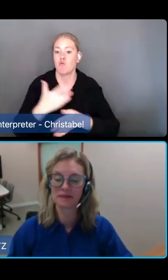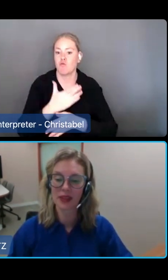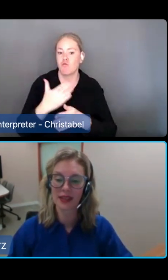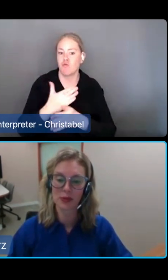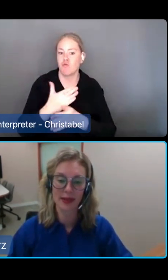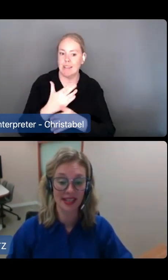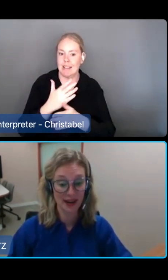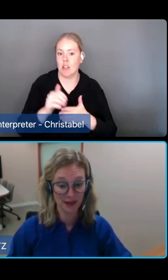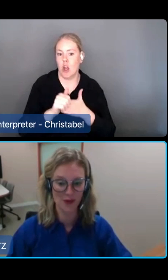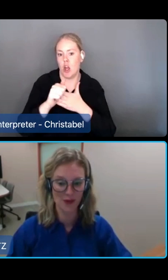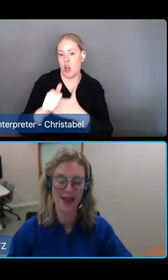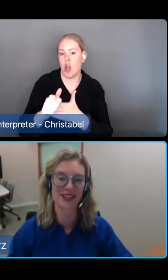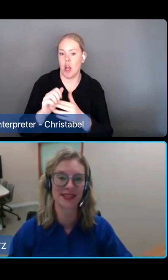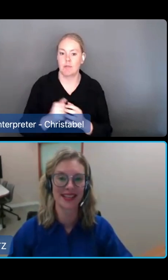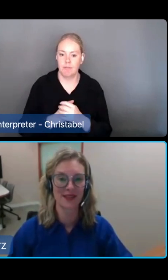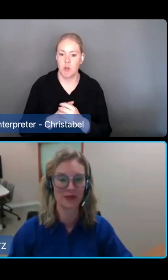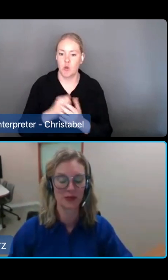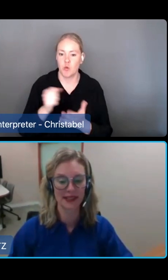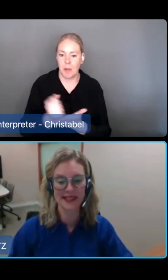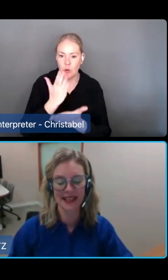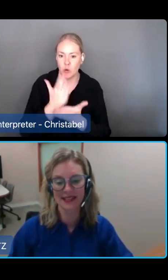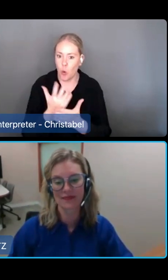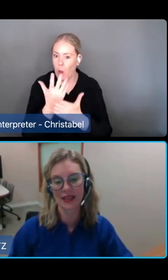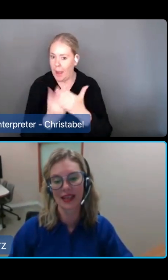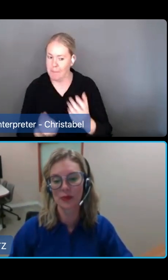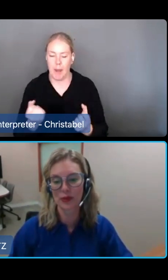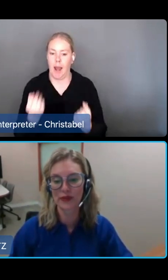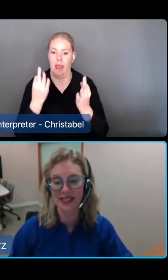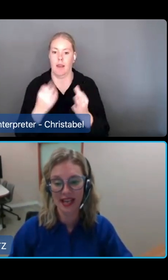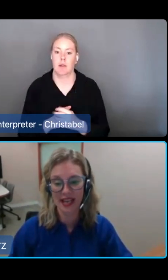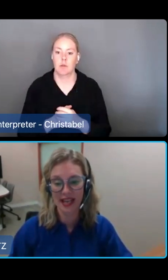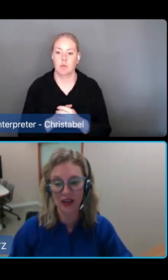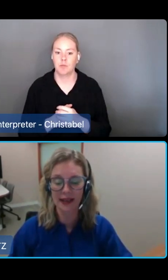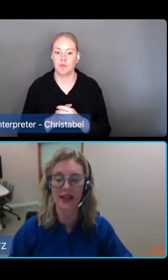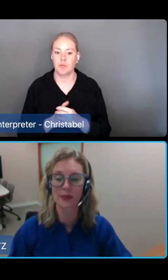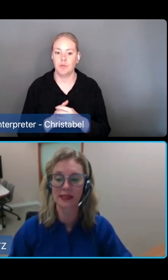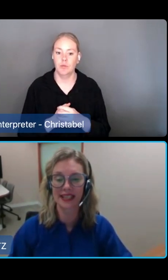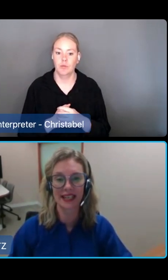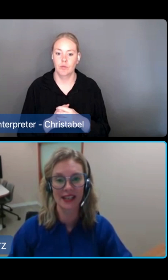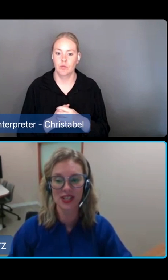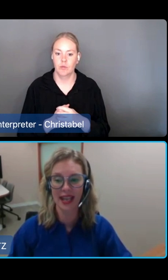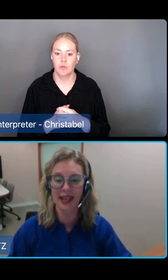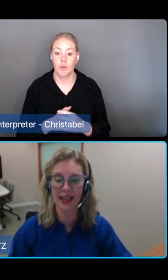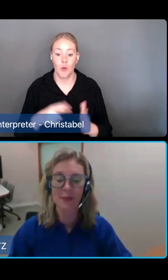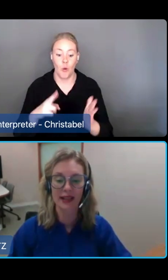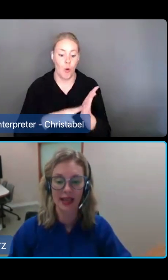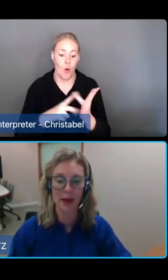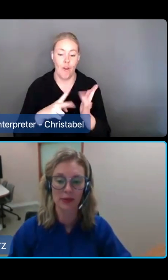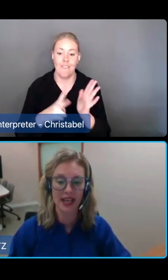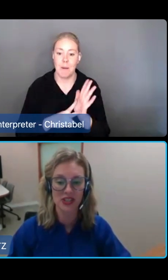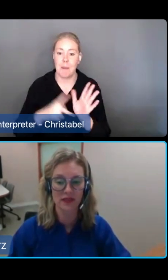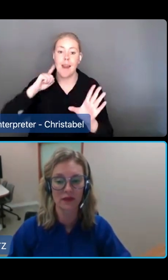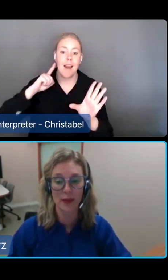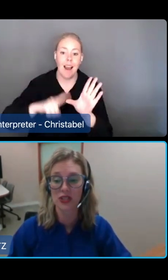now, the Implementing Care Reform Act received Royal Assent. It approved integrity and accountability in aged care by allowing